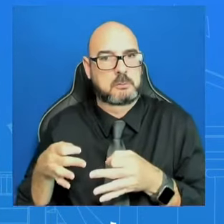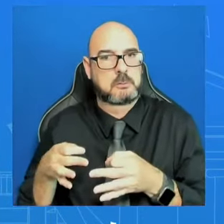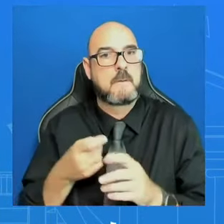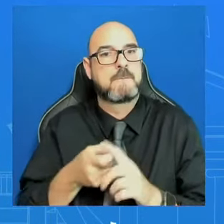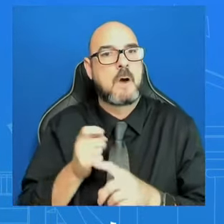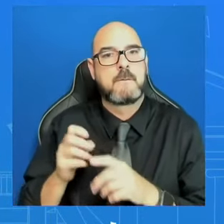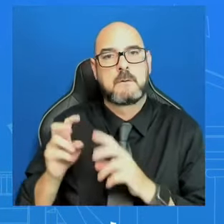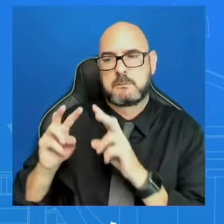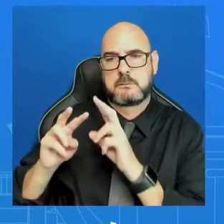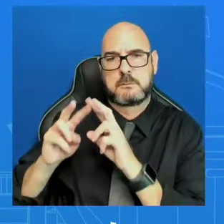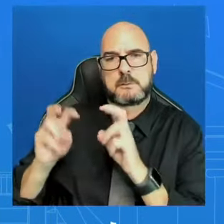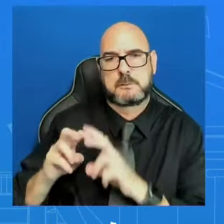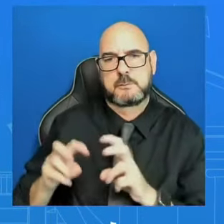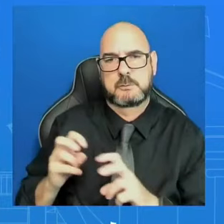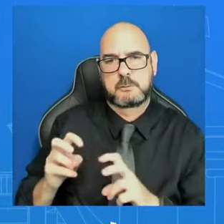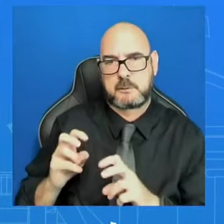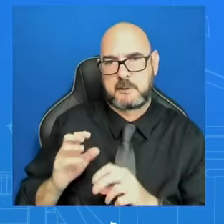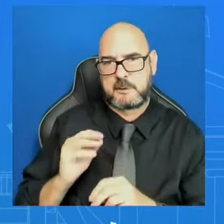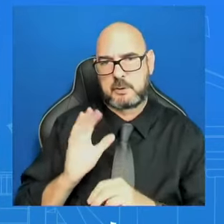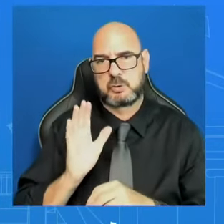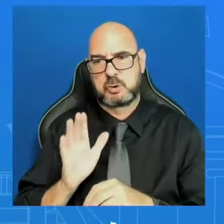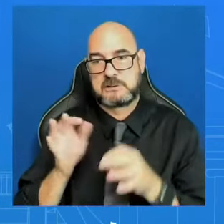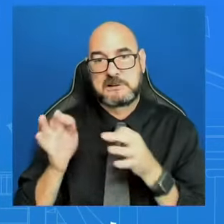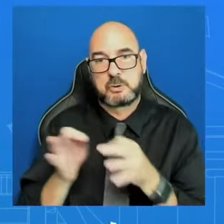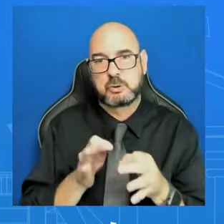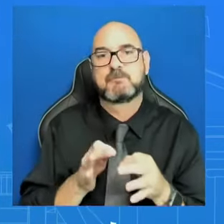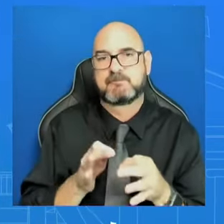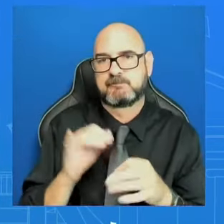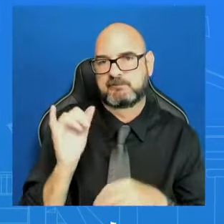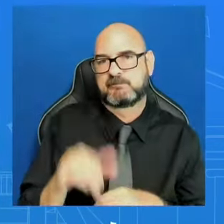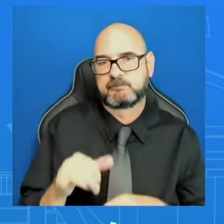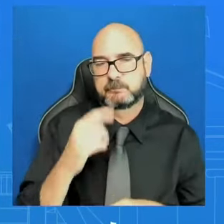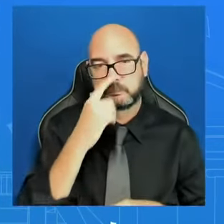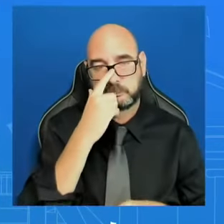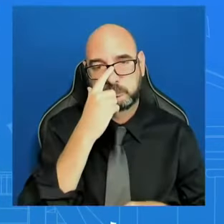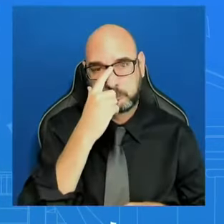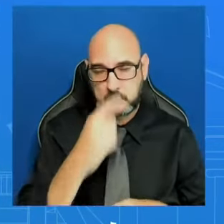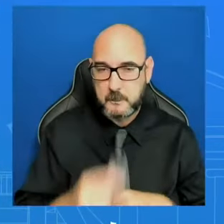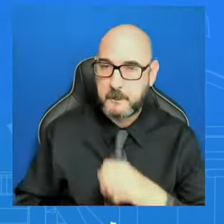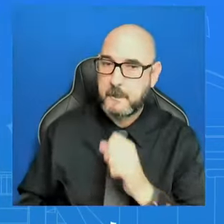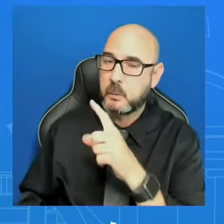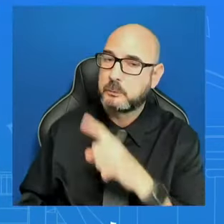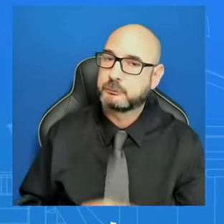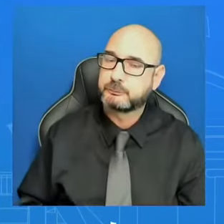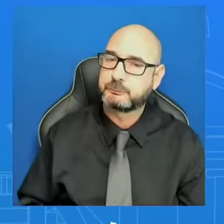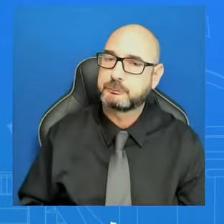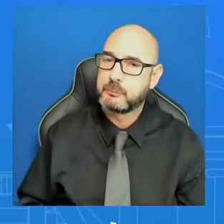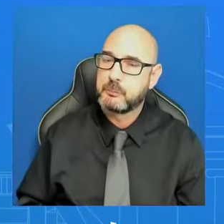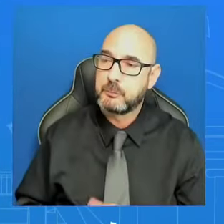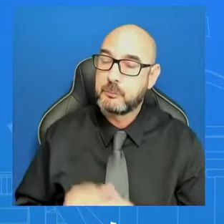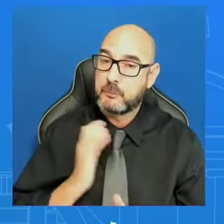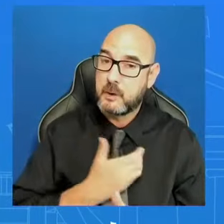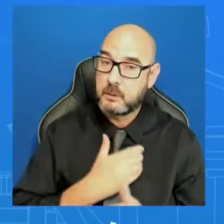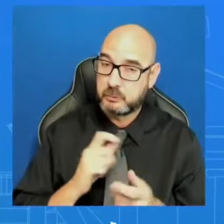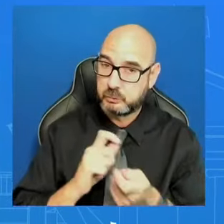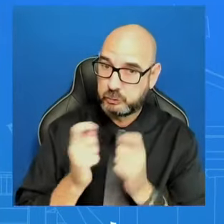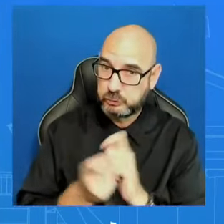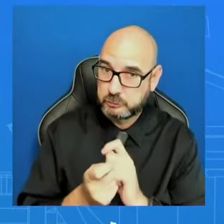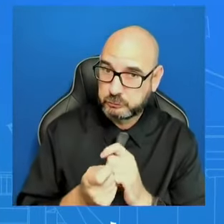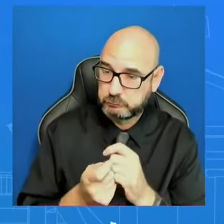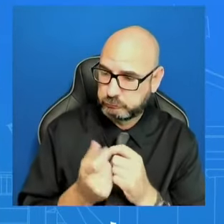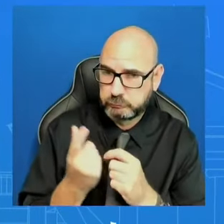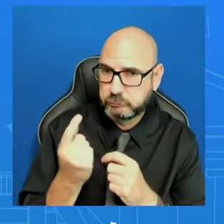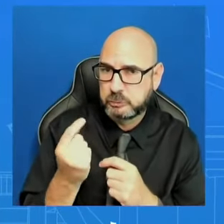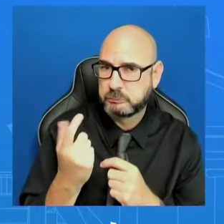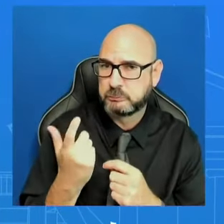And you're not talking about what potential U.S. policy changes are on the table. Can you say whether the president shared that with the